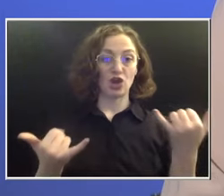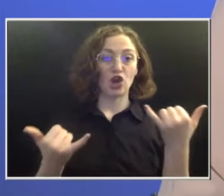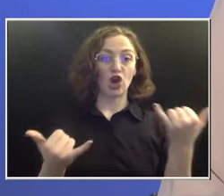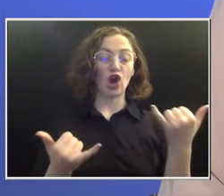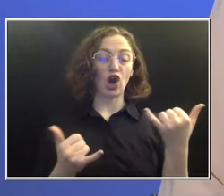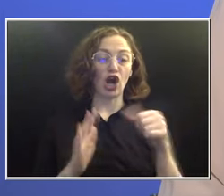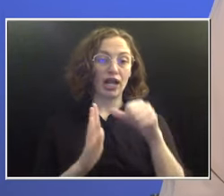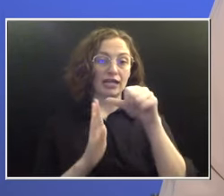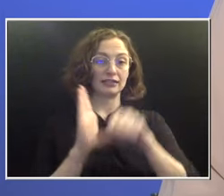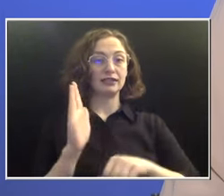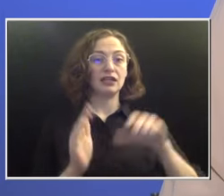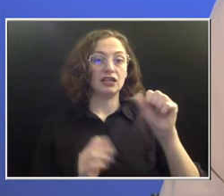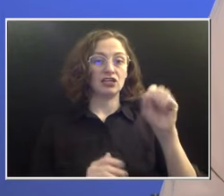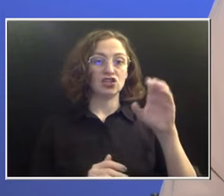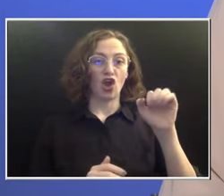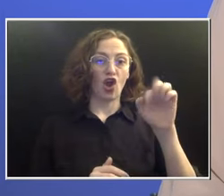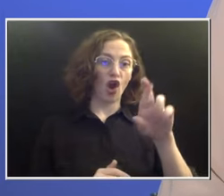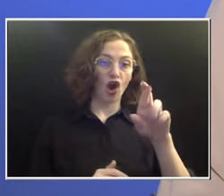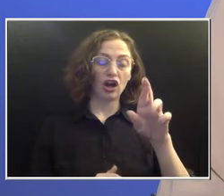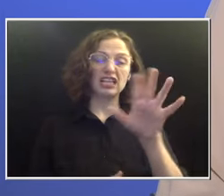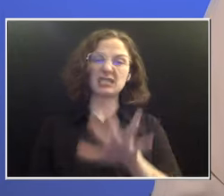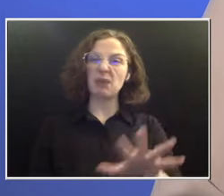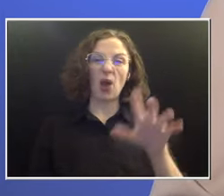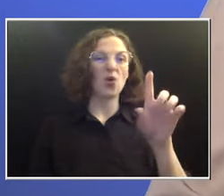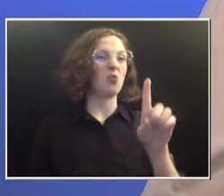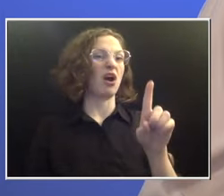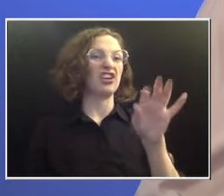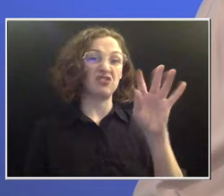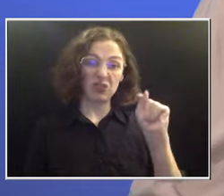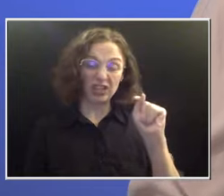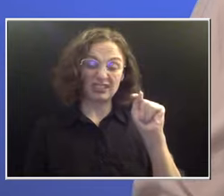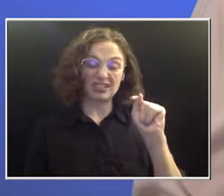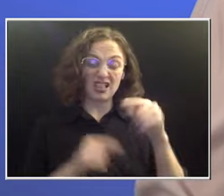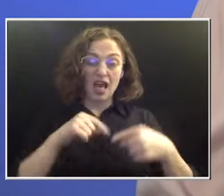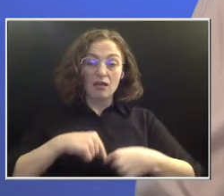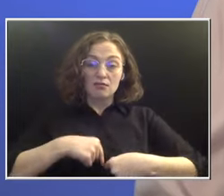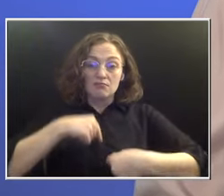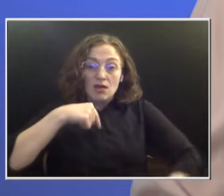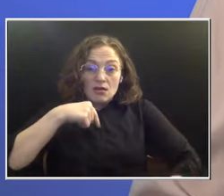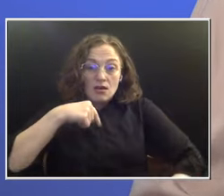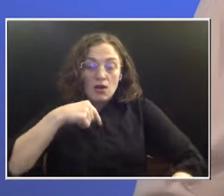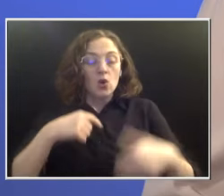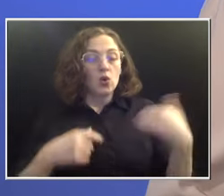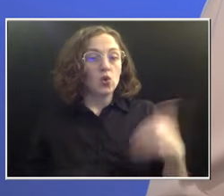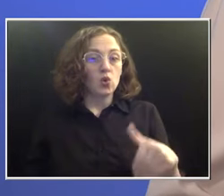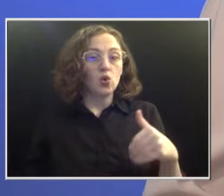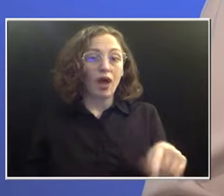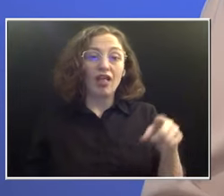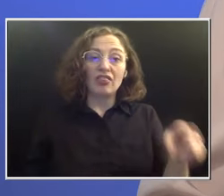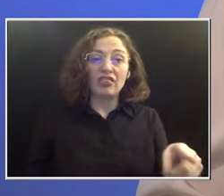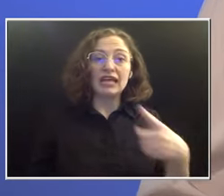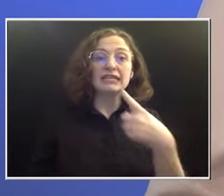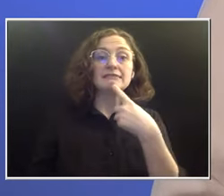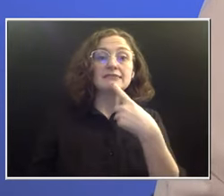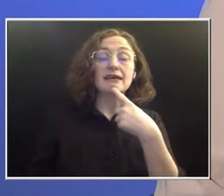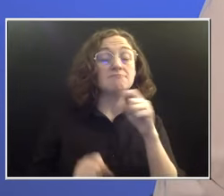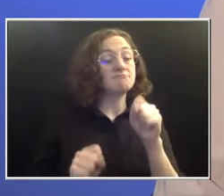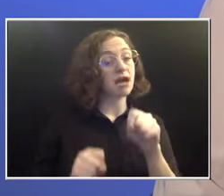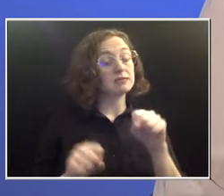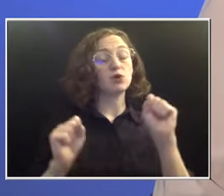four inches above my belly button. And there was, you know, they said there was a possibility I could wake up with tube or not tubes, drains.